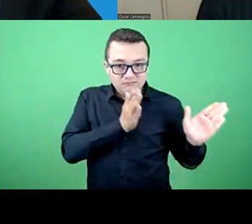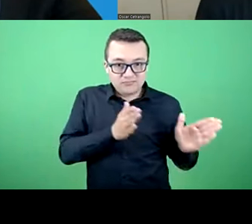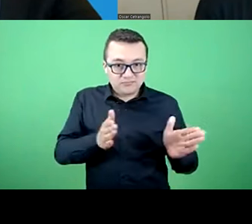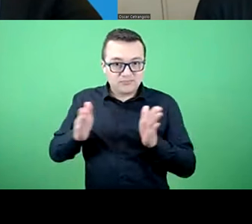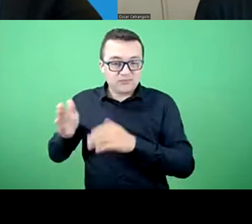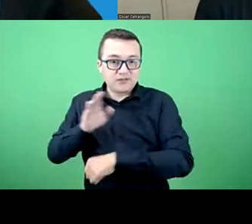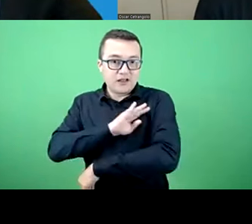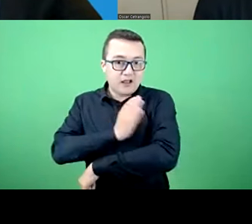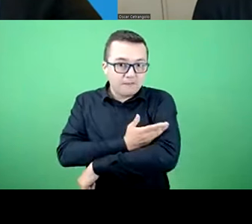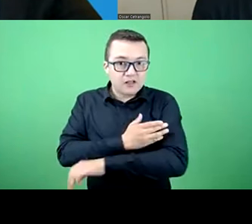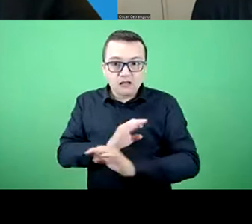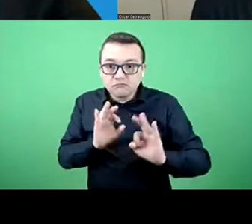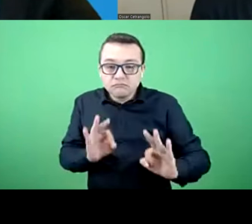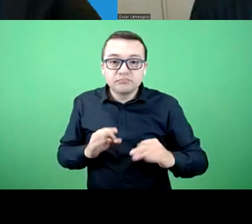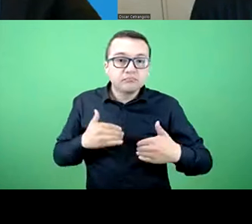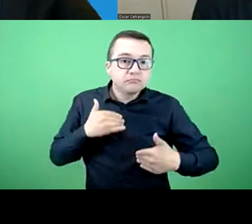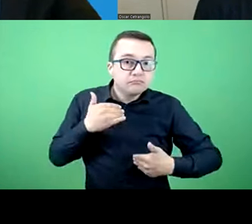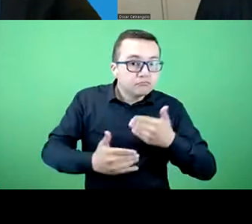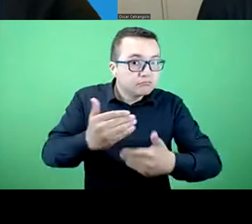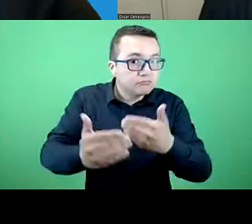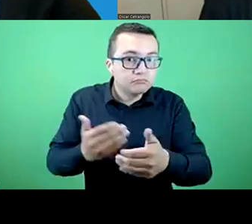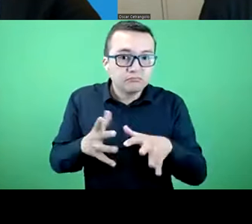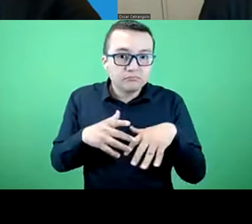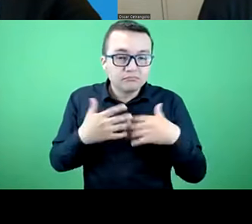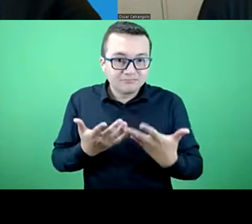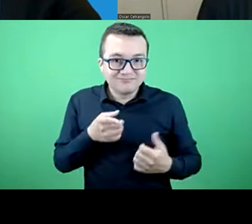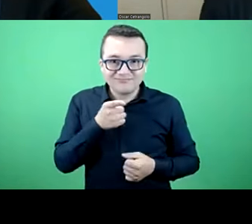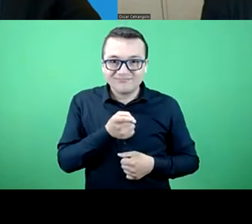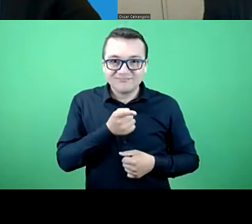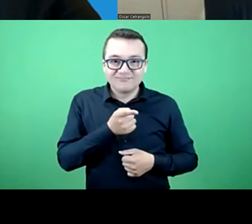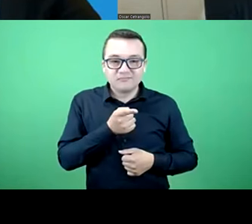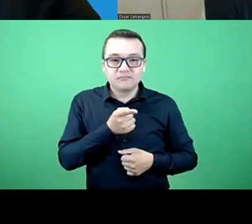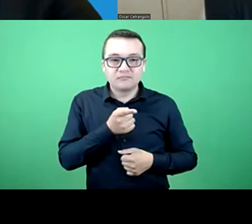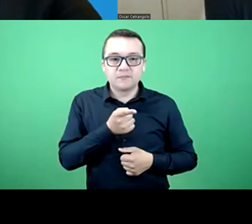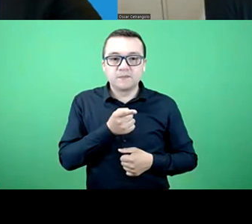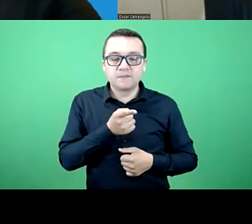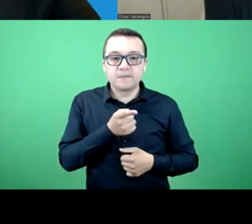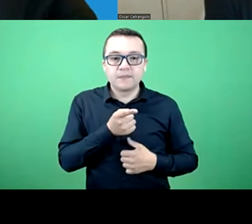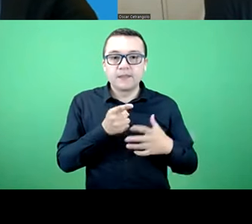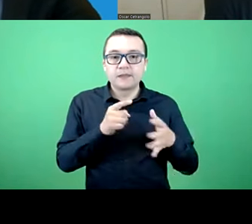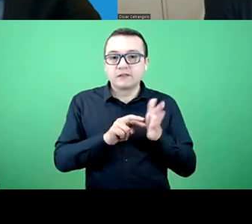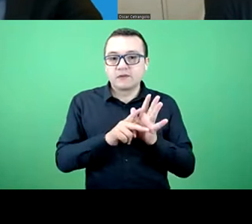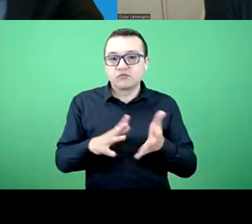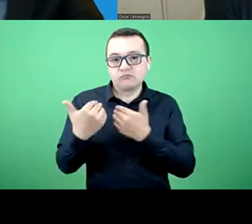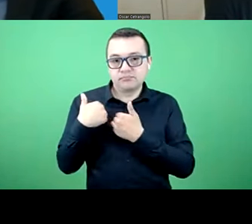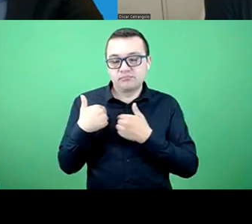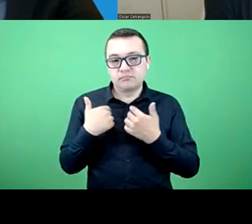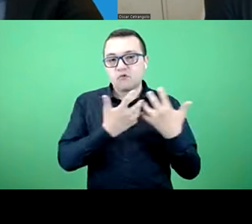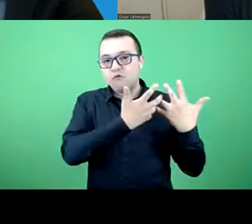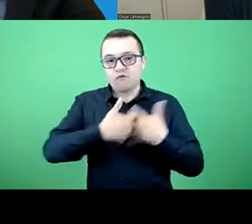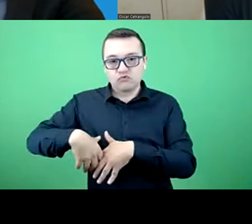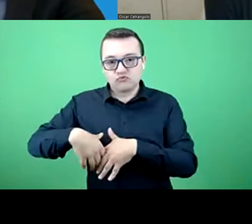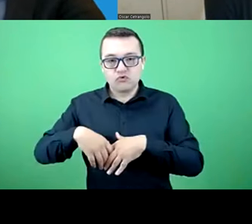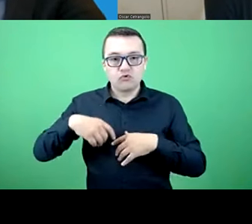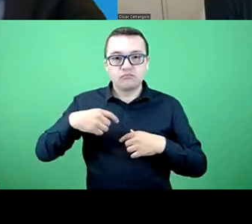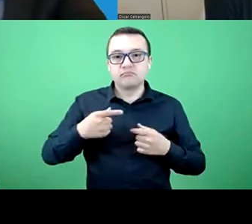second stage in determining the capacity of health authorities to perform in